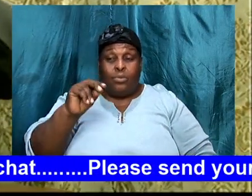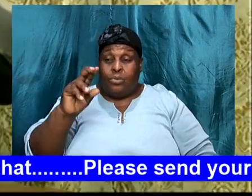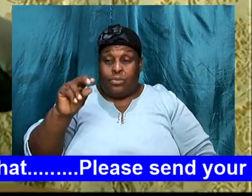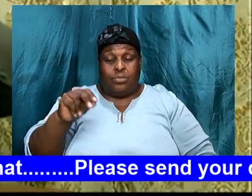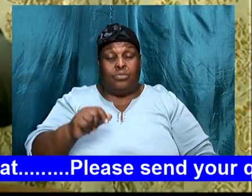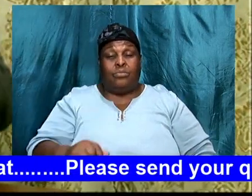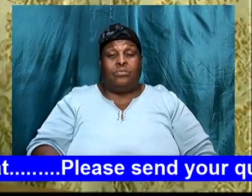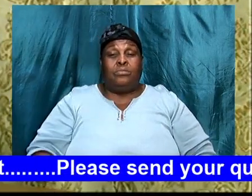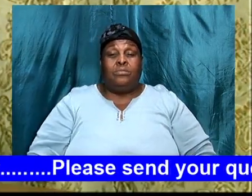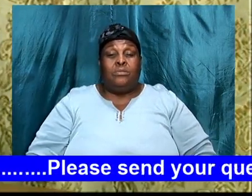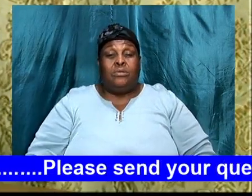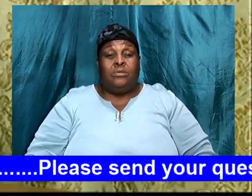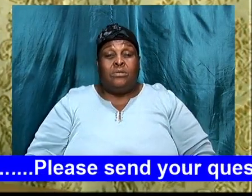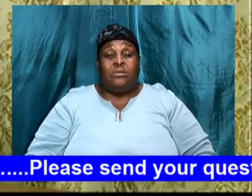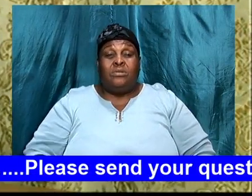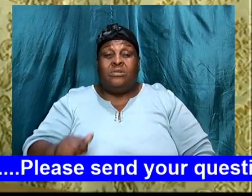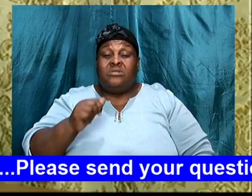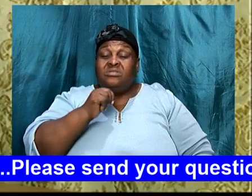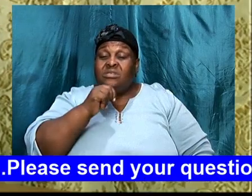a license for us,